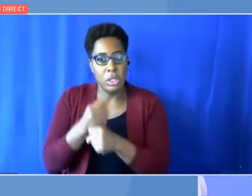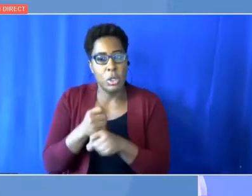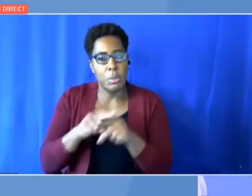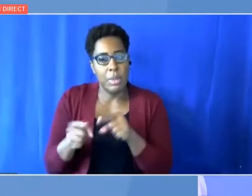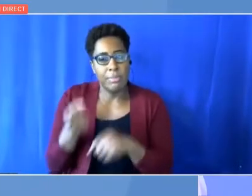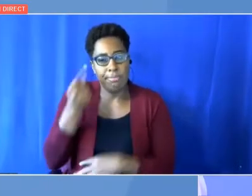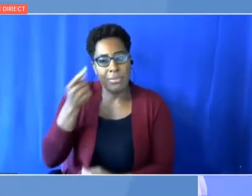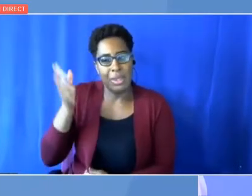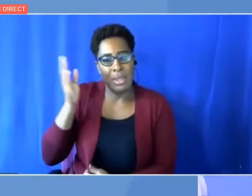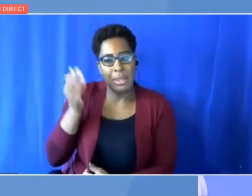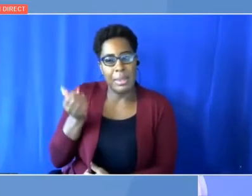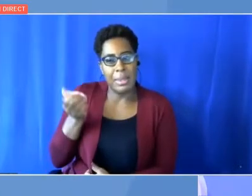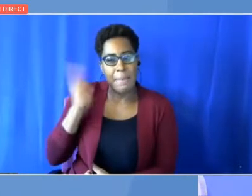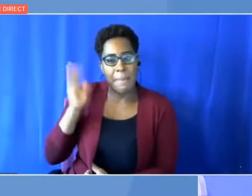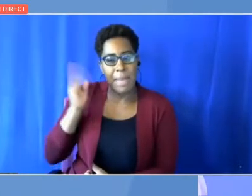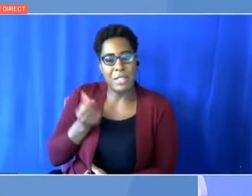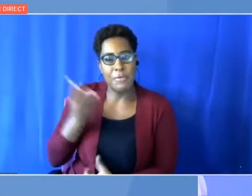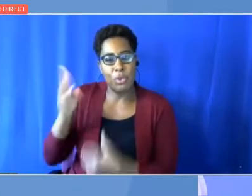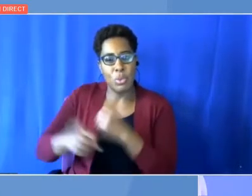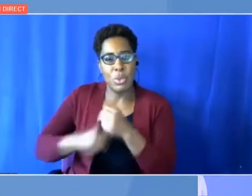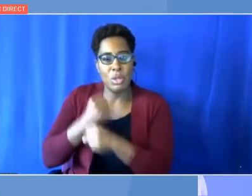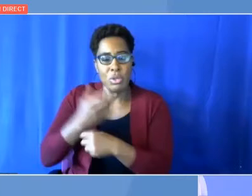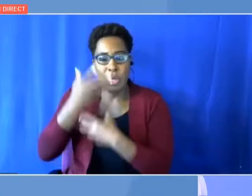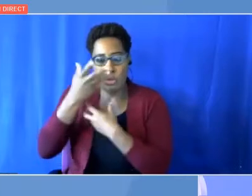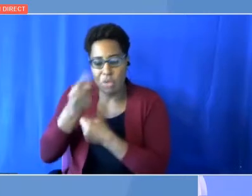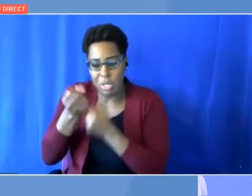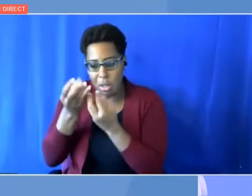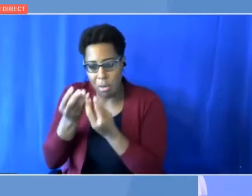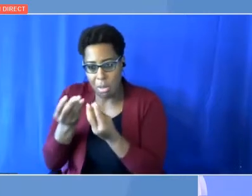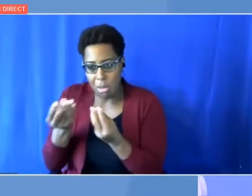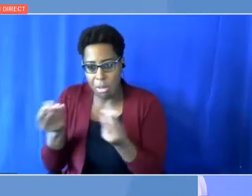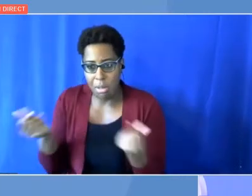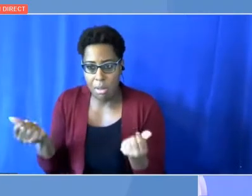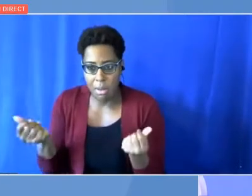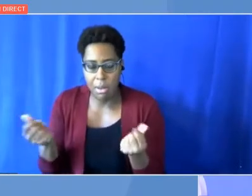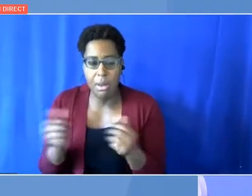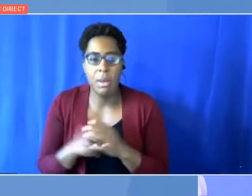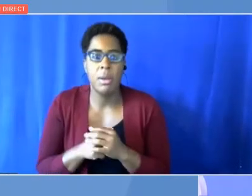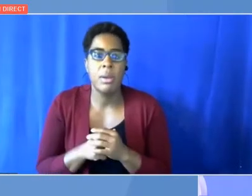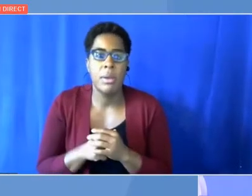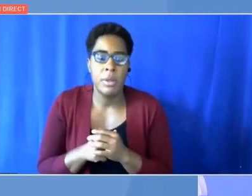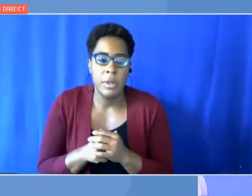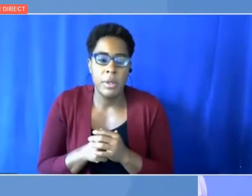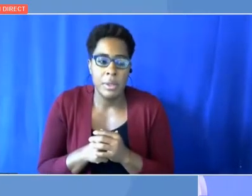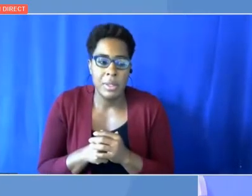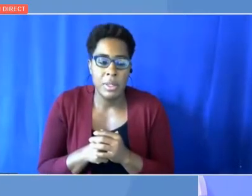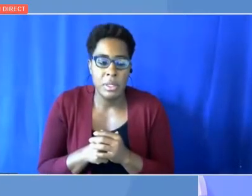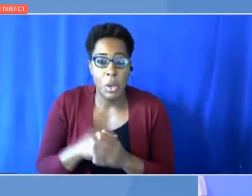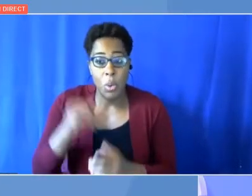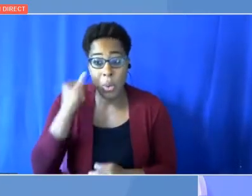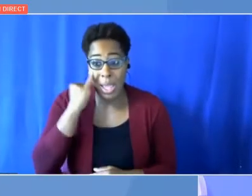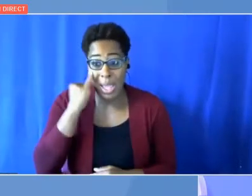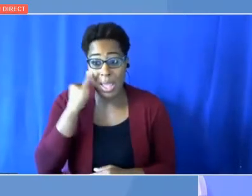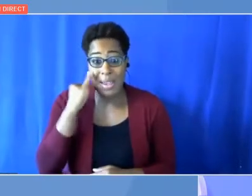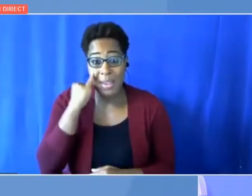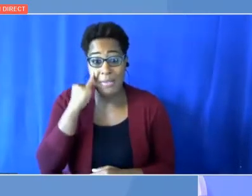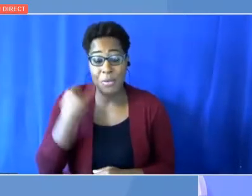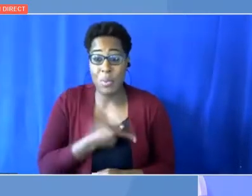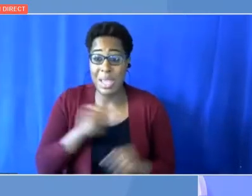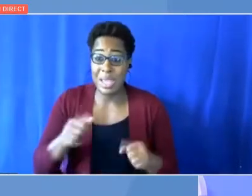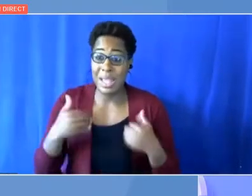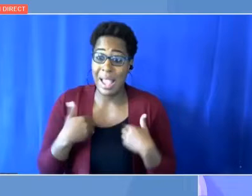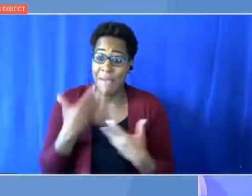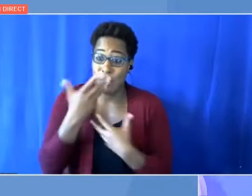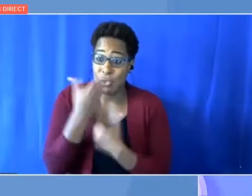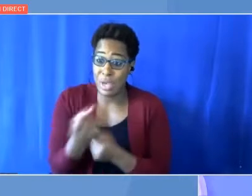towards the issues, the geopolitical issues, climate change, etc. So, whether we are able to restore trust between ourselves, between states,